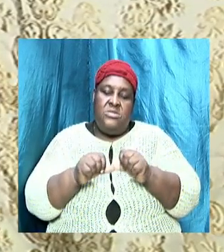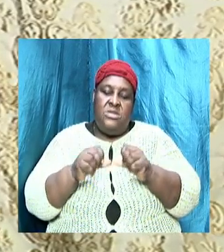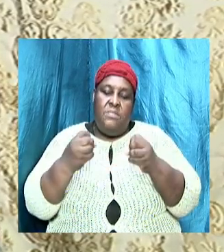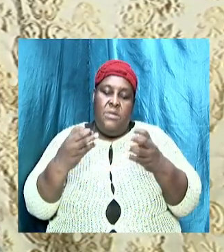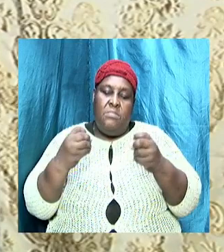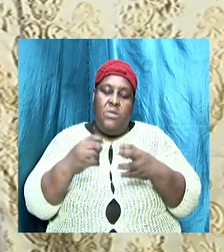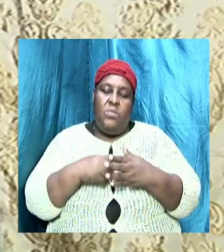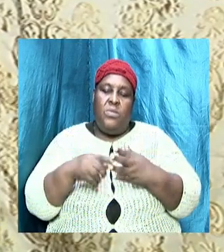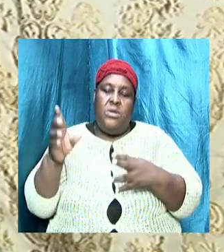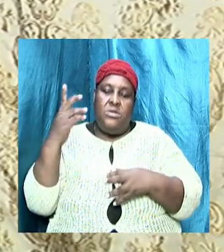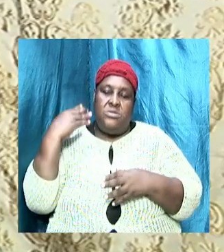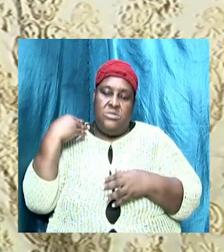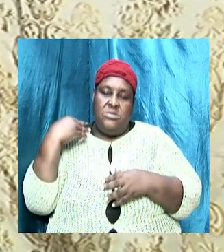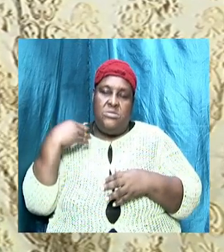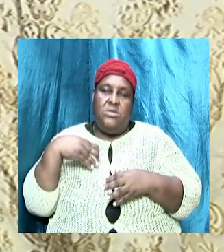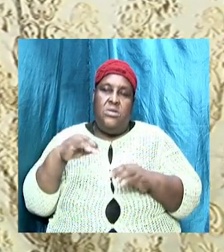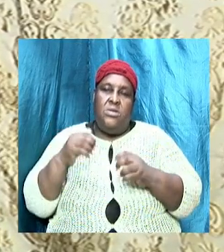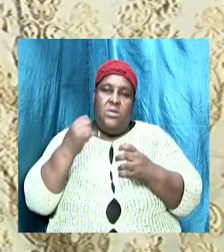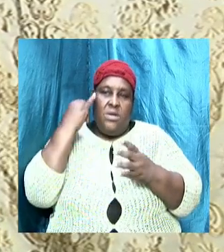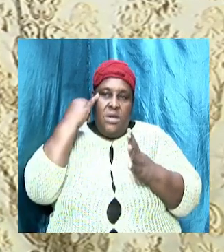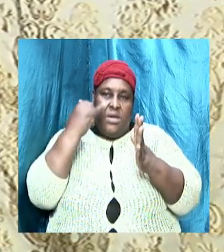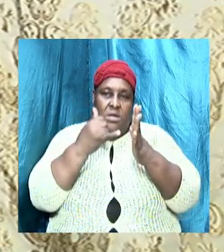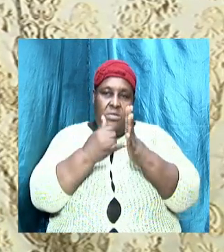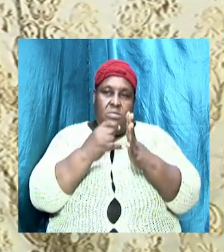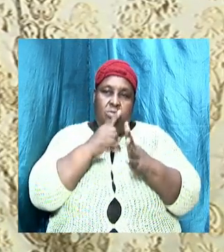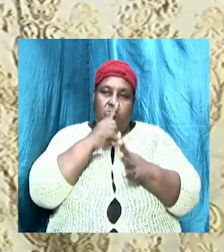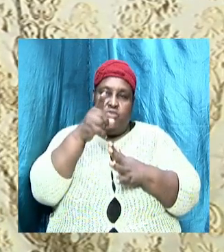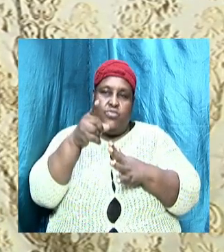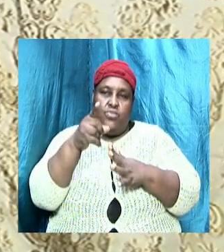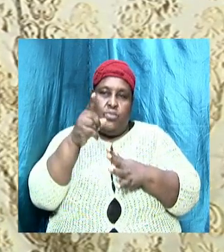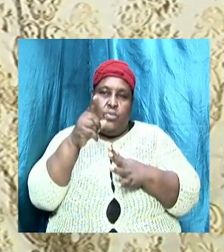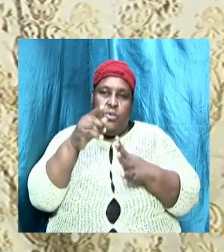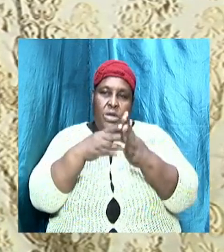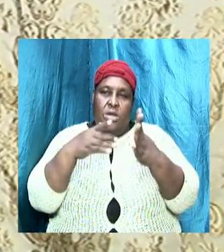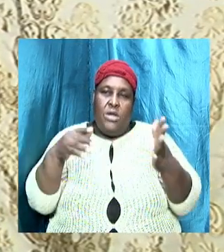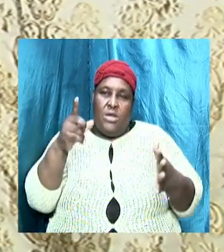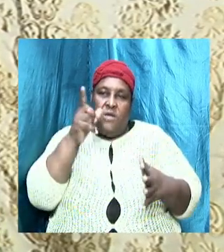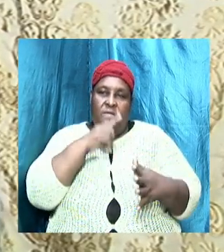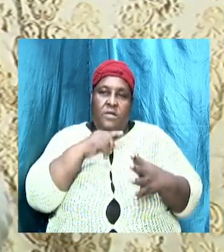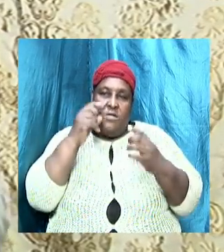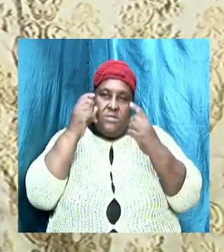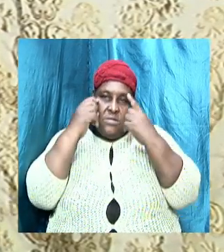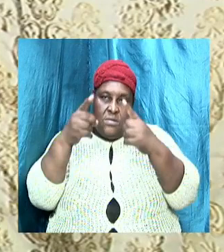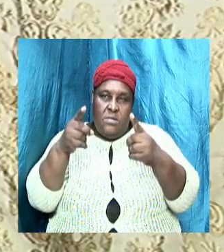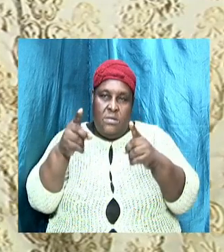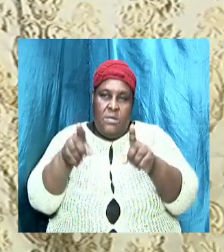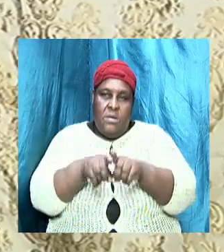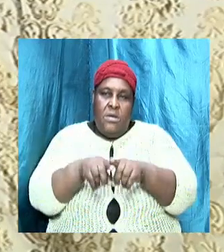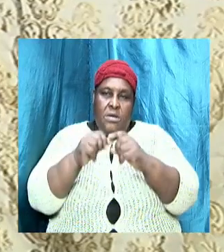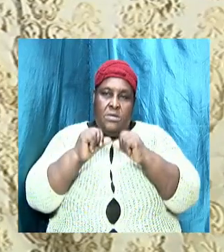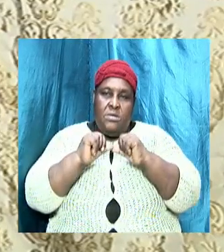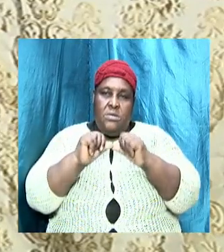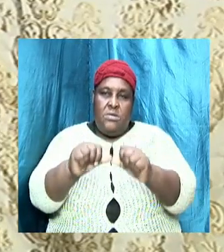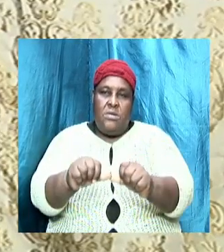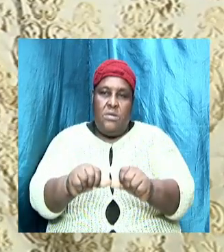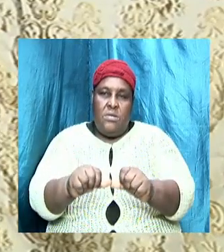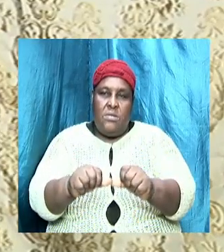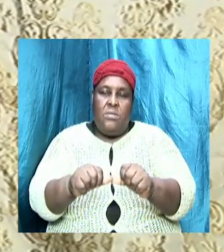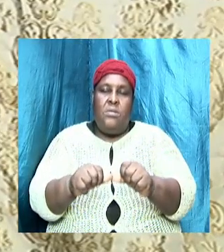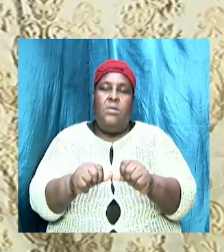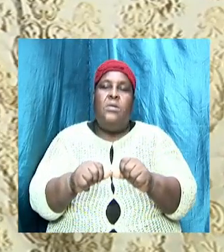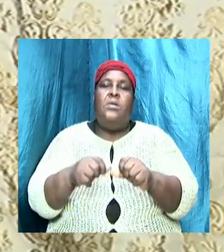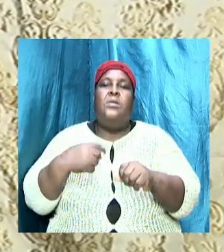important talking about how to identify true against false doctrine so as we continue we